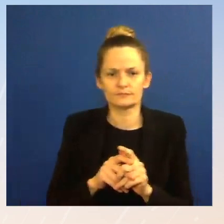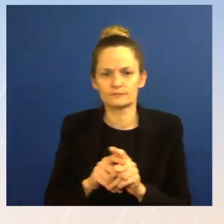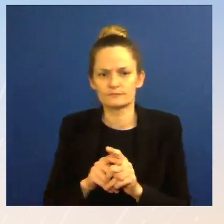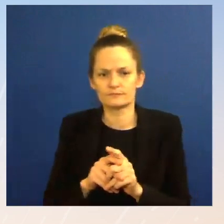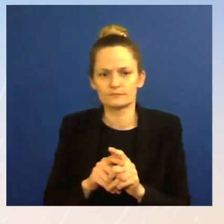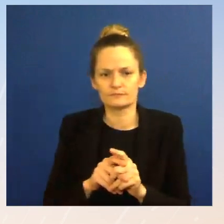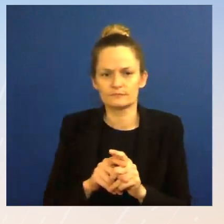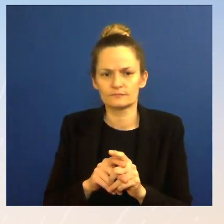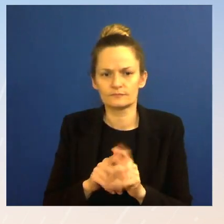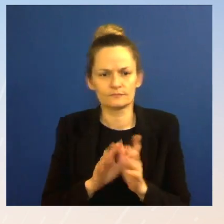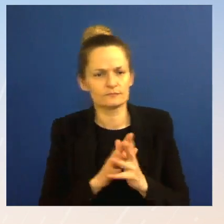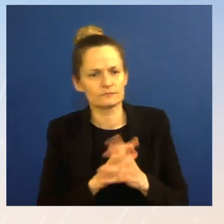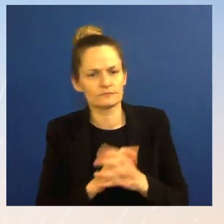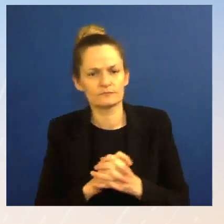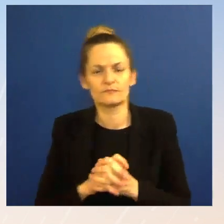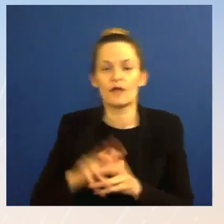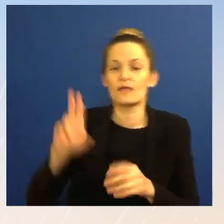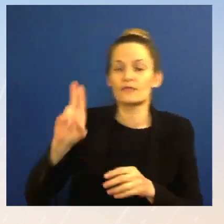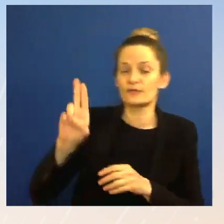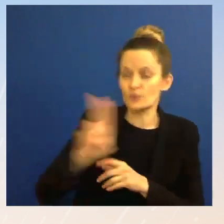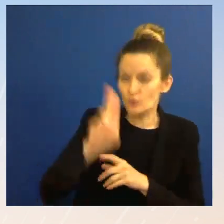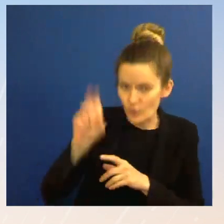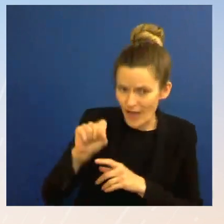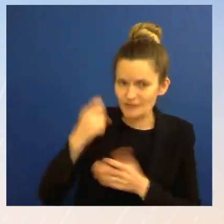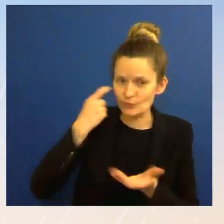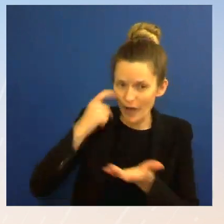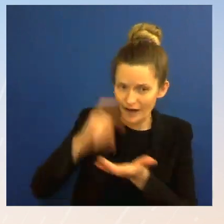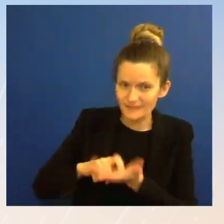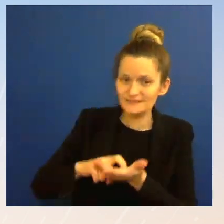recognize Juan Guaido? no, no. Thanks, everyone, so much. Have a good afternoon.